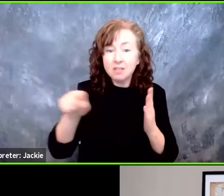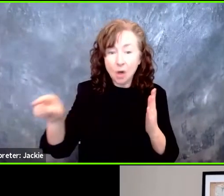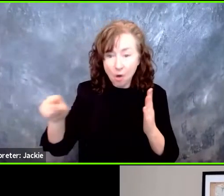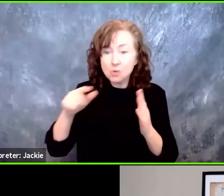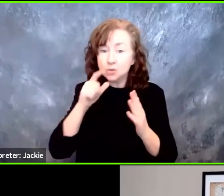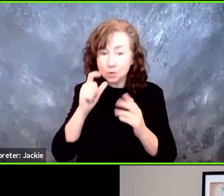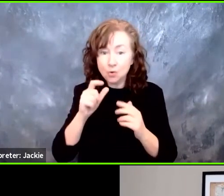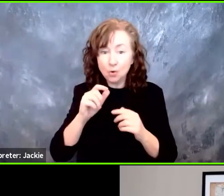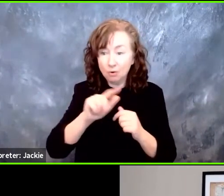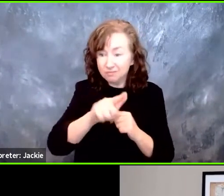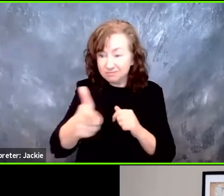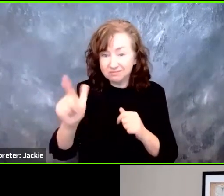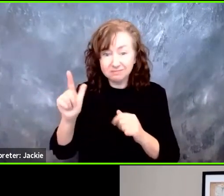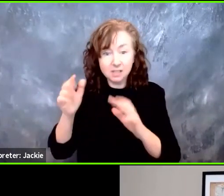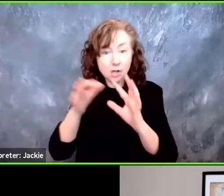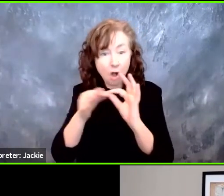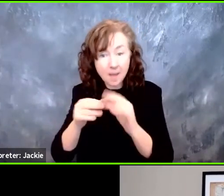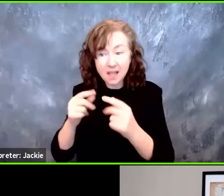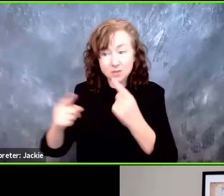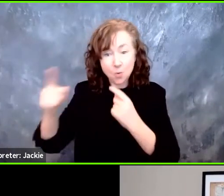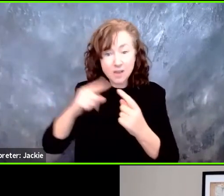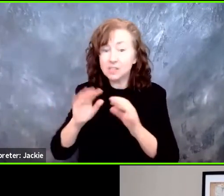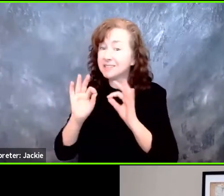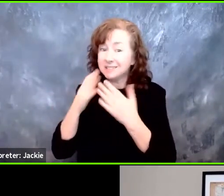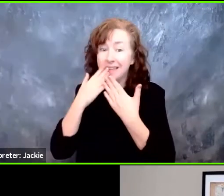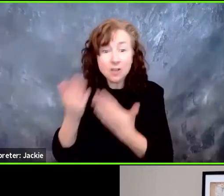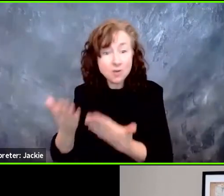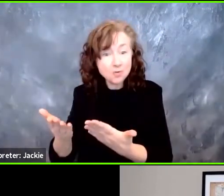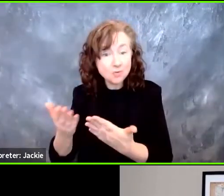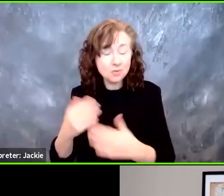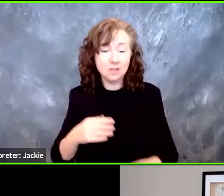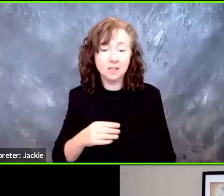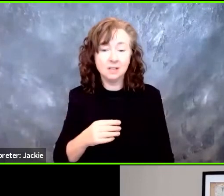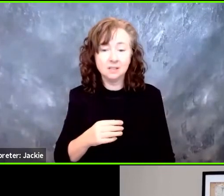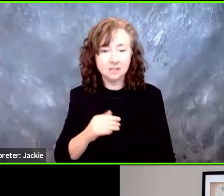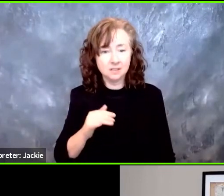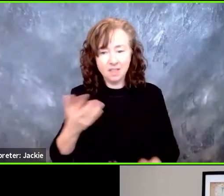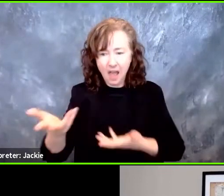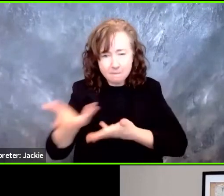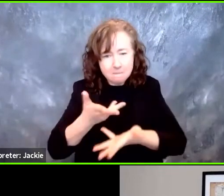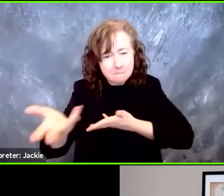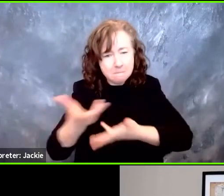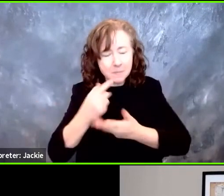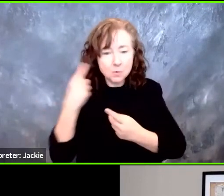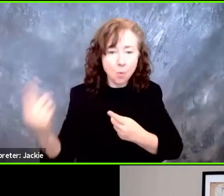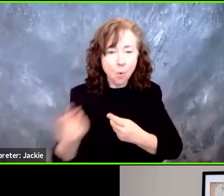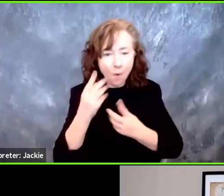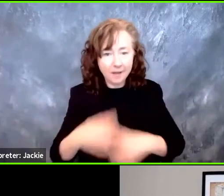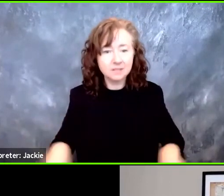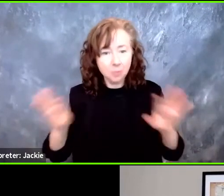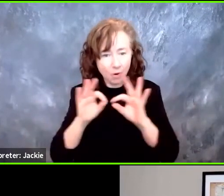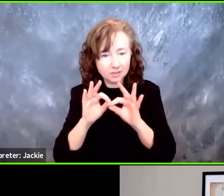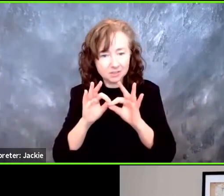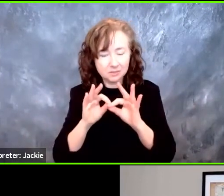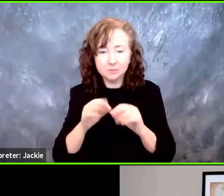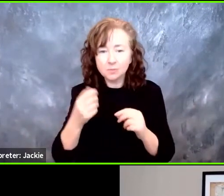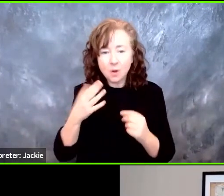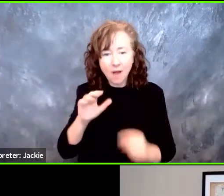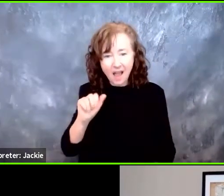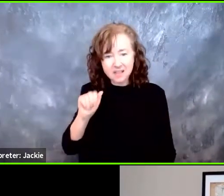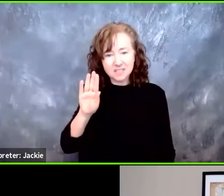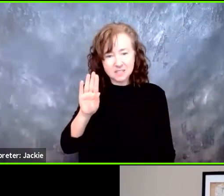make comment or give questions. It's always important for us to understand what our